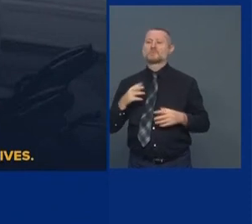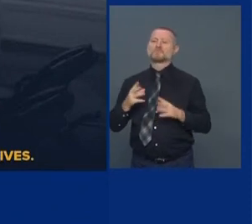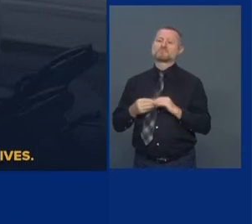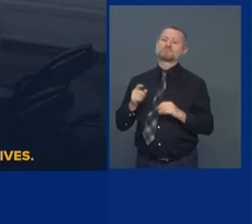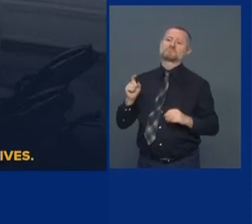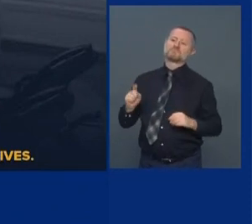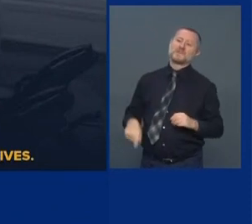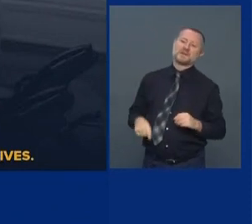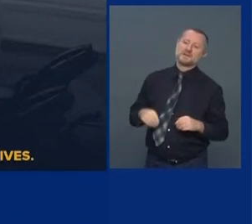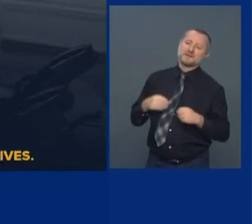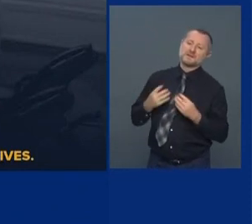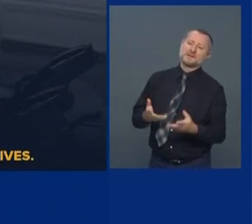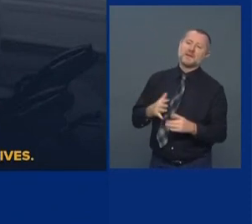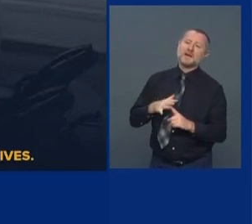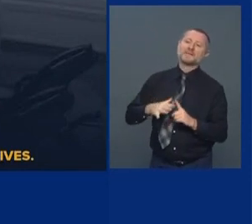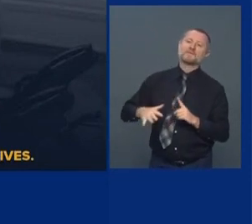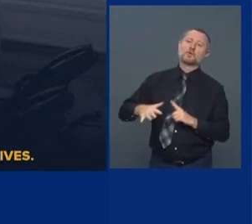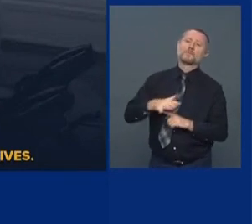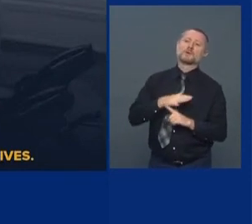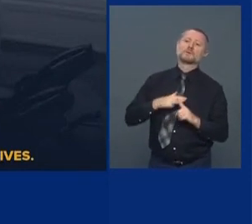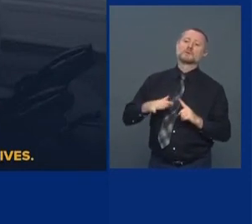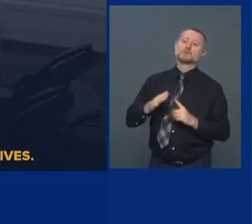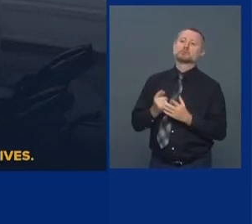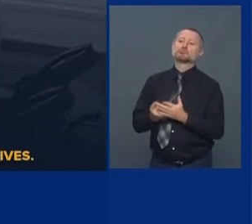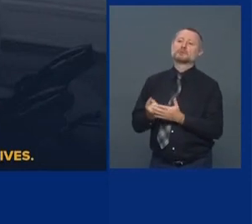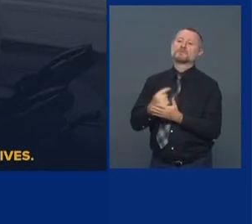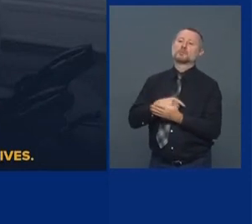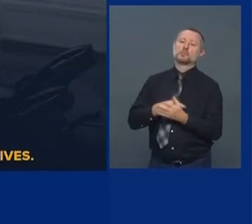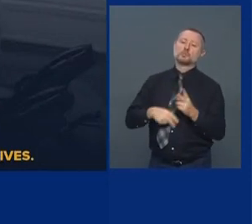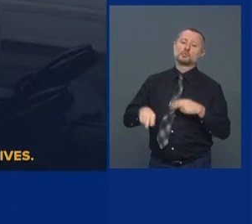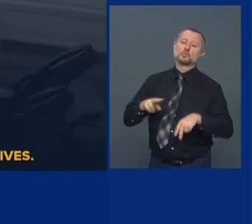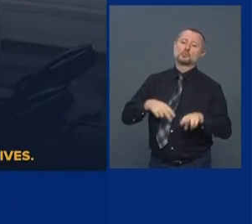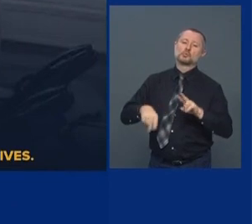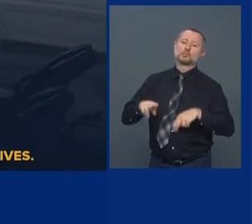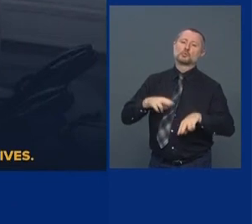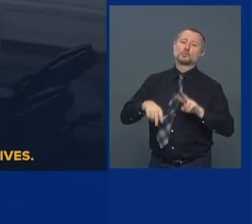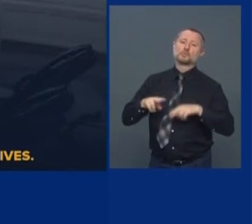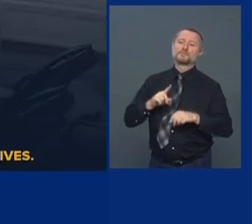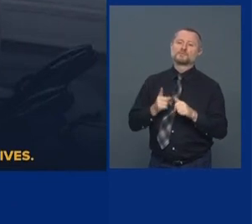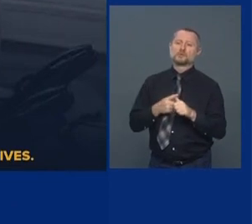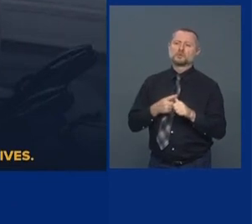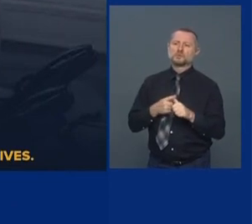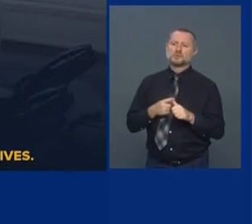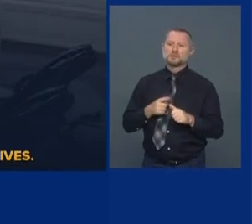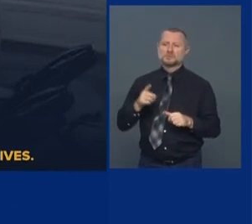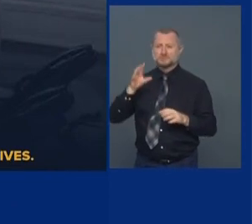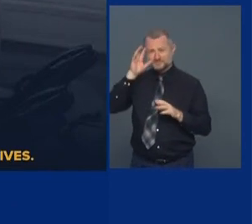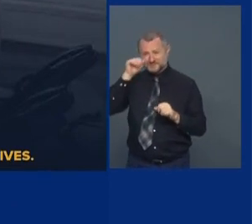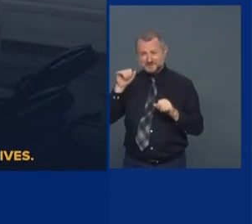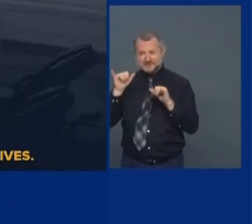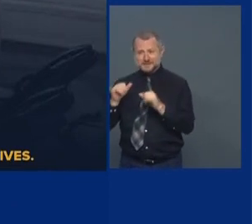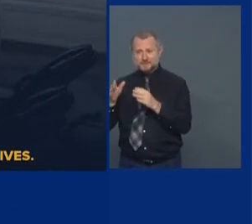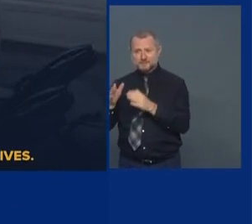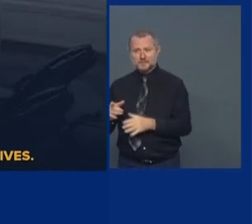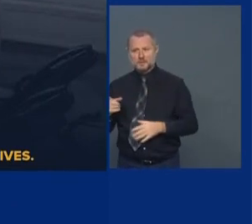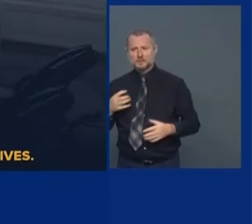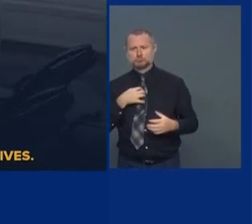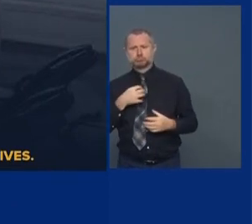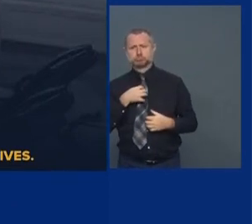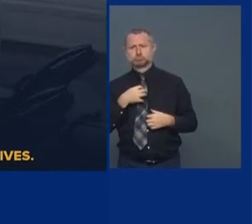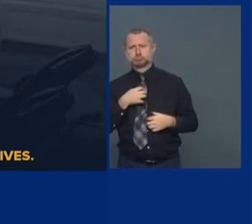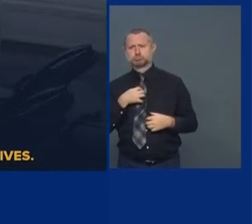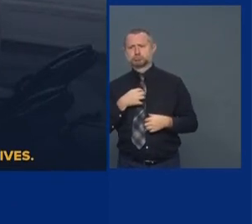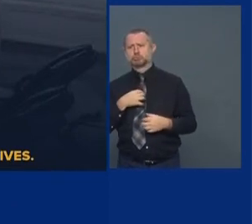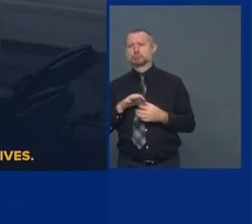review statement. The same president who has lamented about the